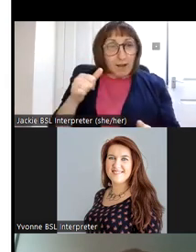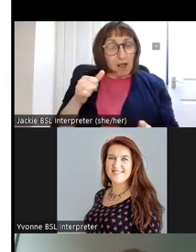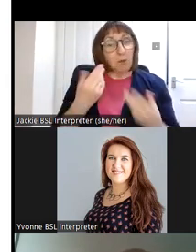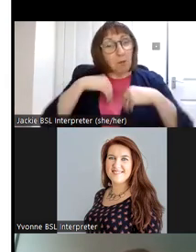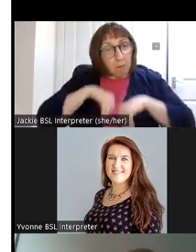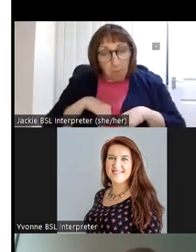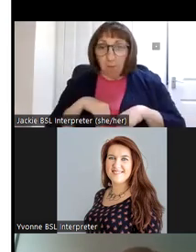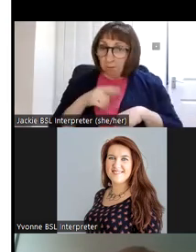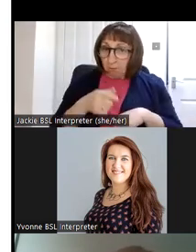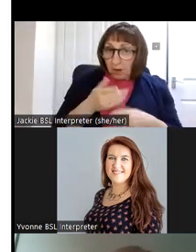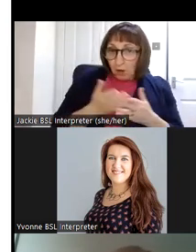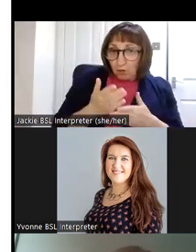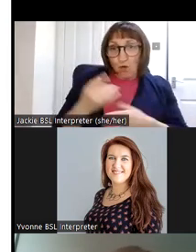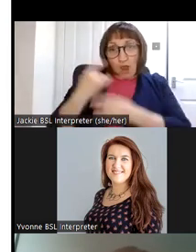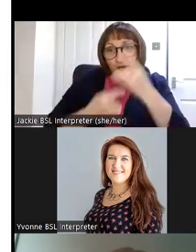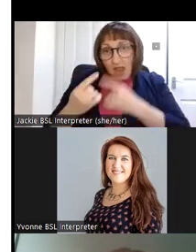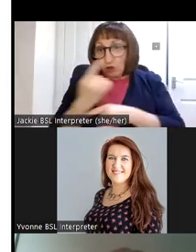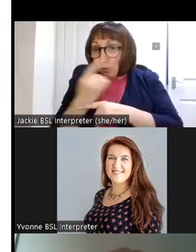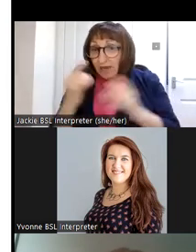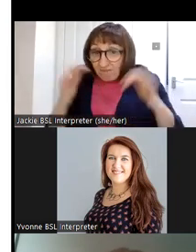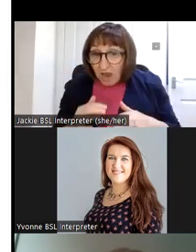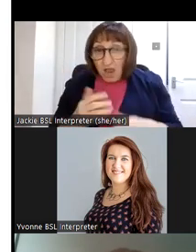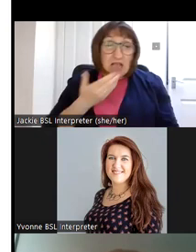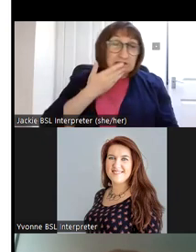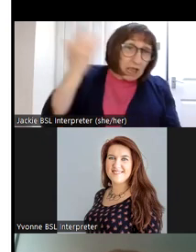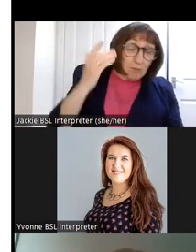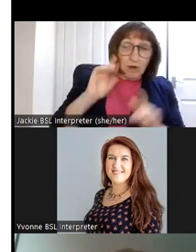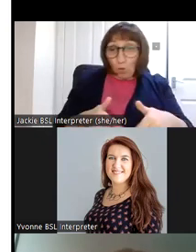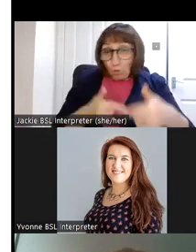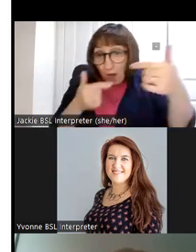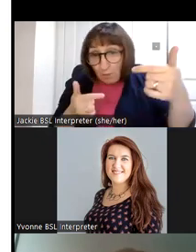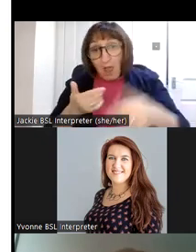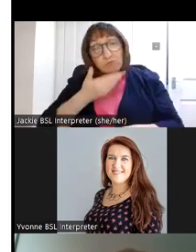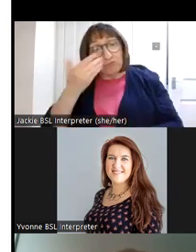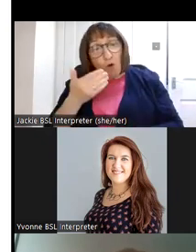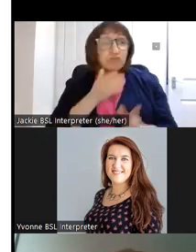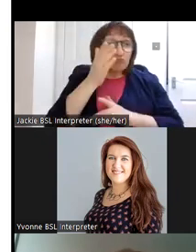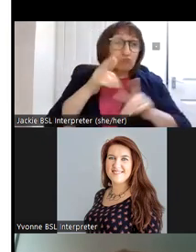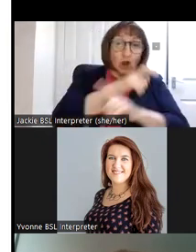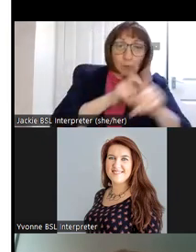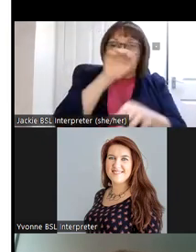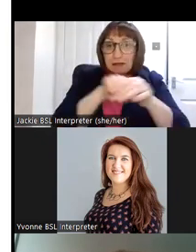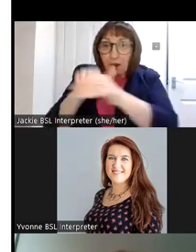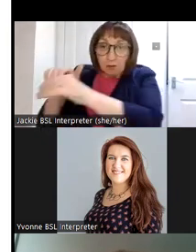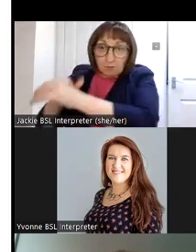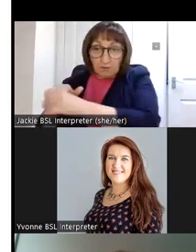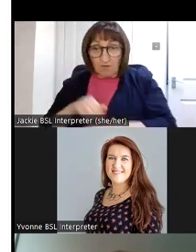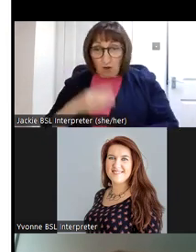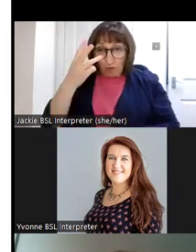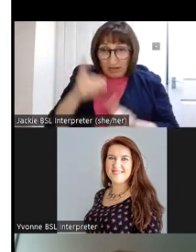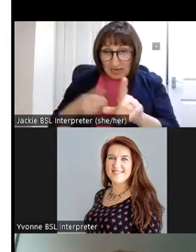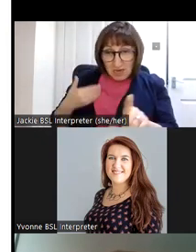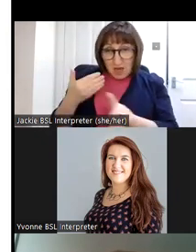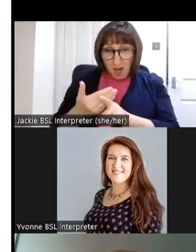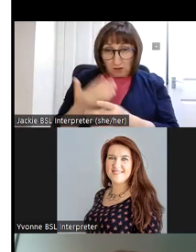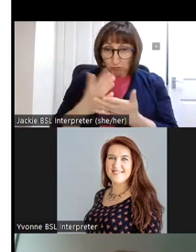that can be through say heritage week events seminars webinars talks in the community so over the past three years um